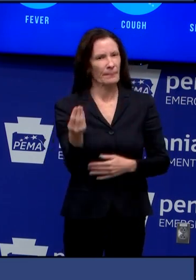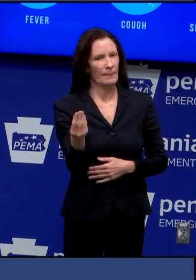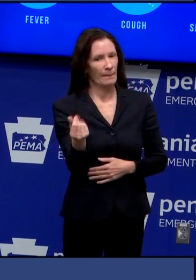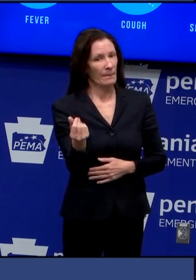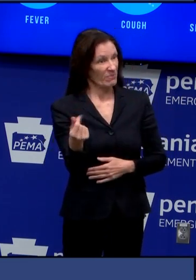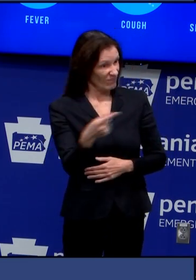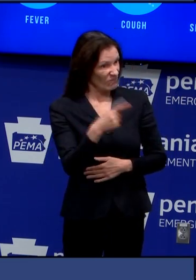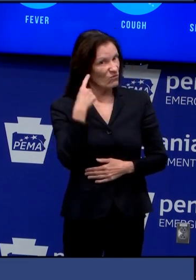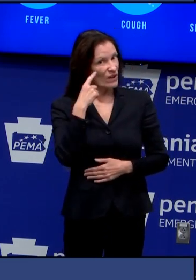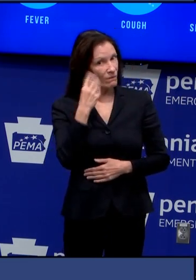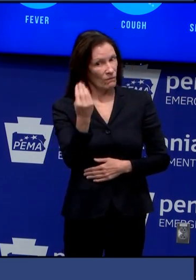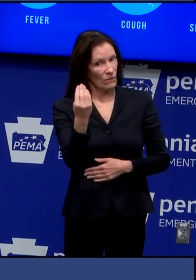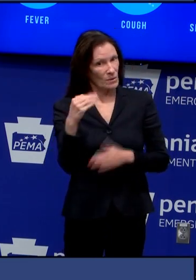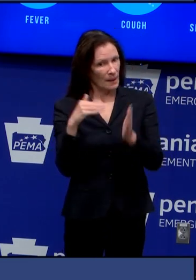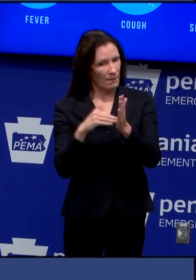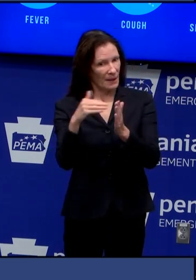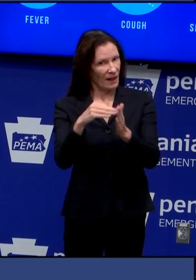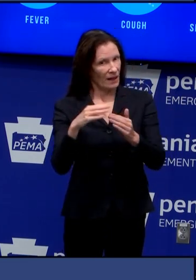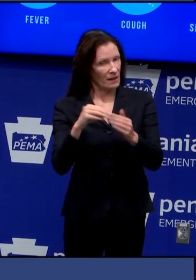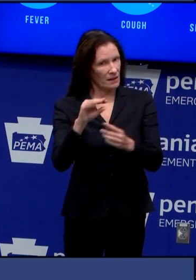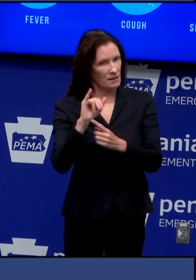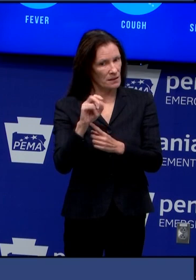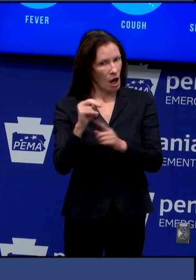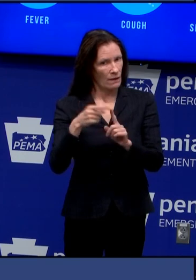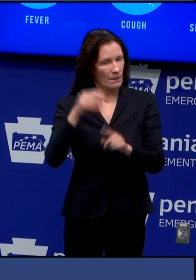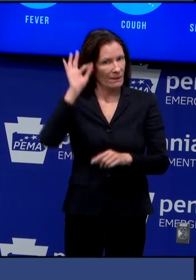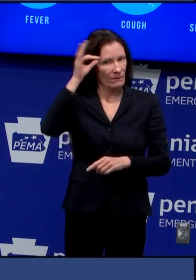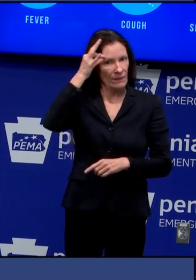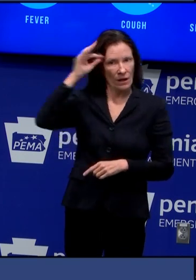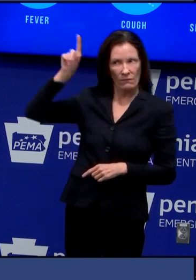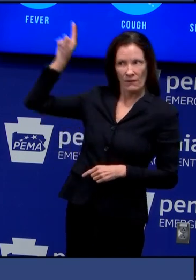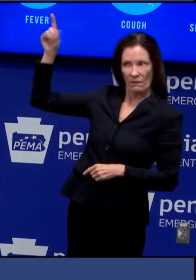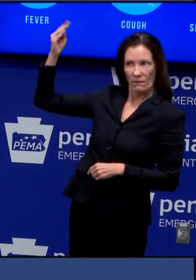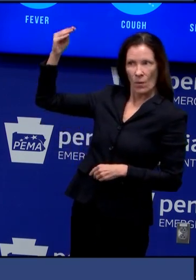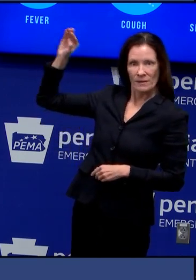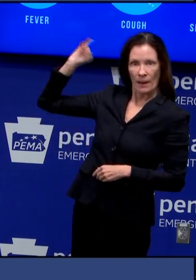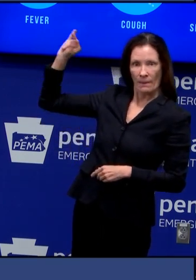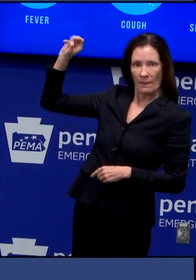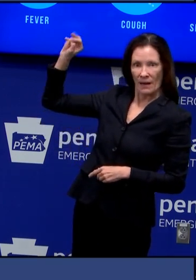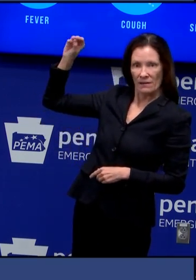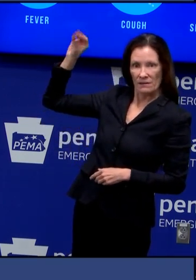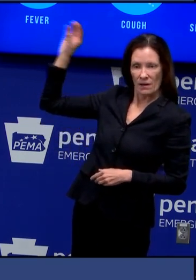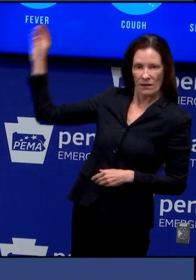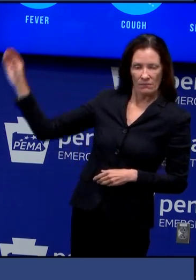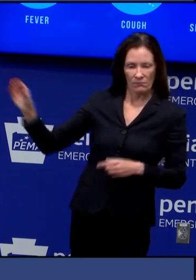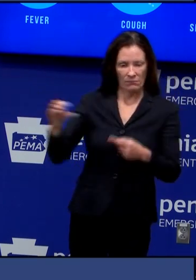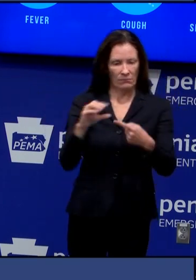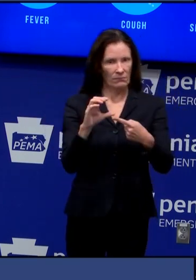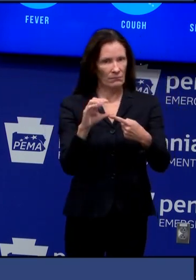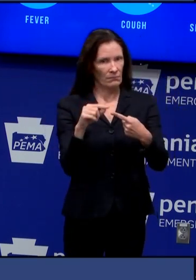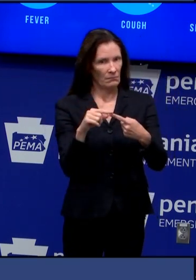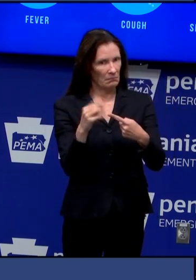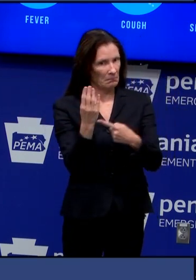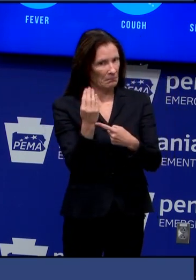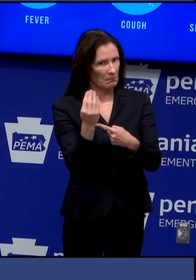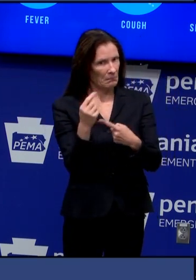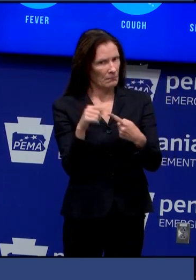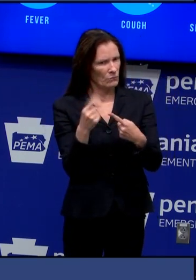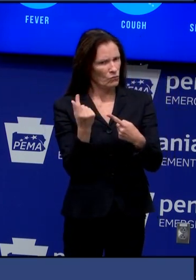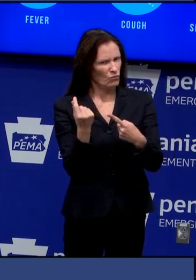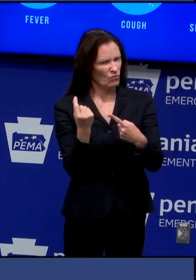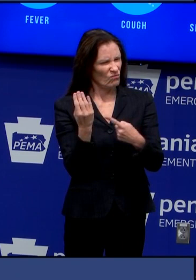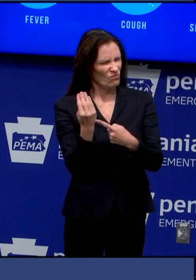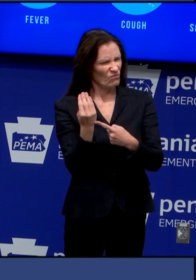the pandemic from initial federal stimulus funding rounds where does that stand and what will it be used for a recent